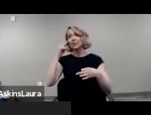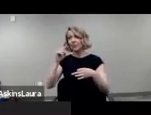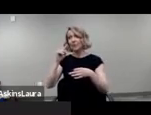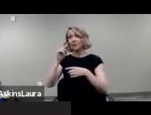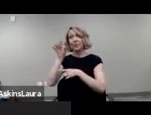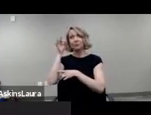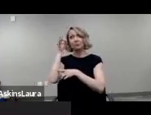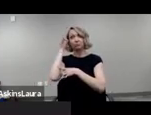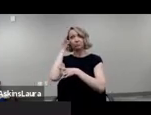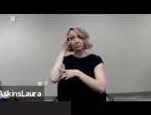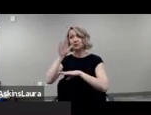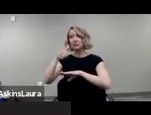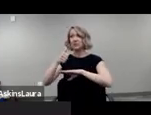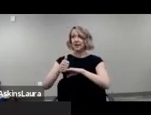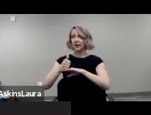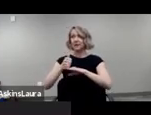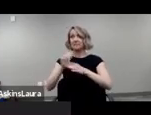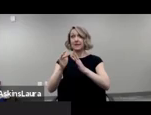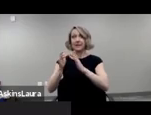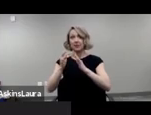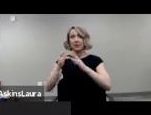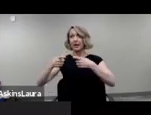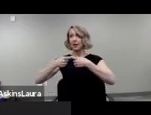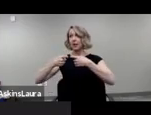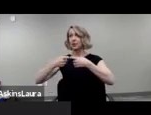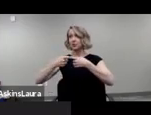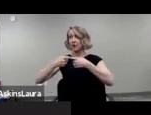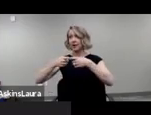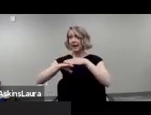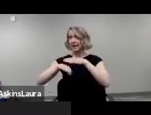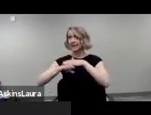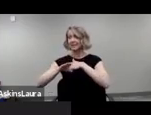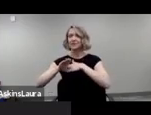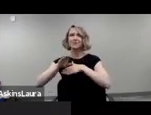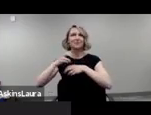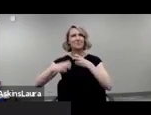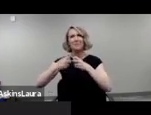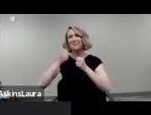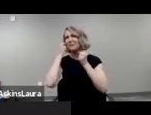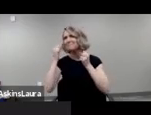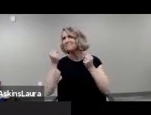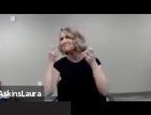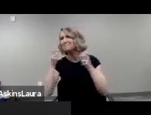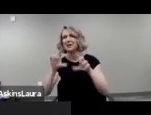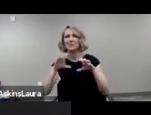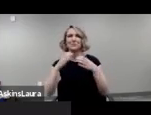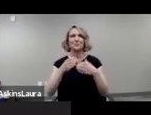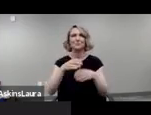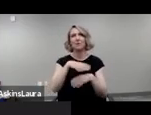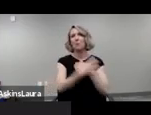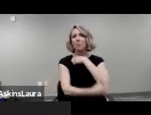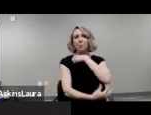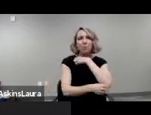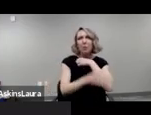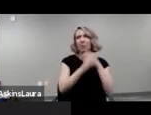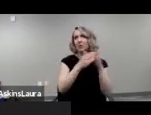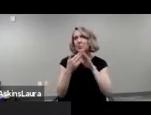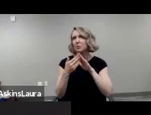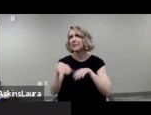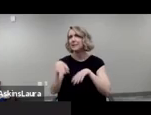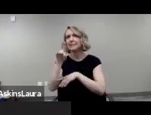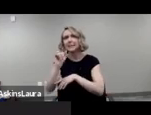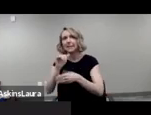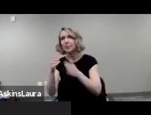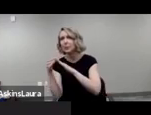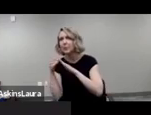is very problematic for many groups poor communities language communities disability communities as we're speaking about today